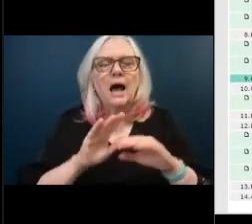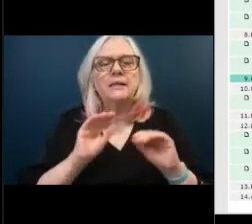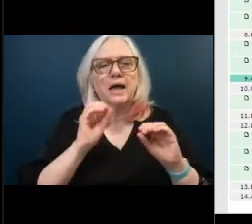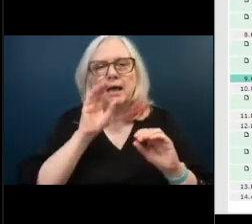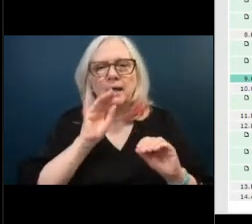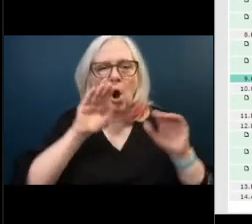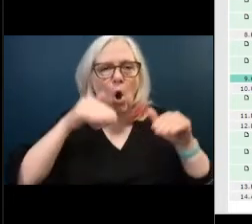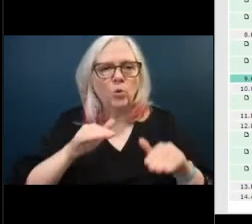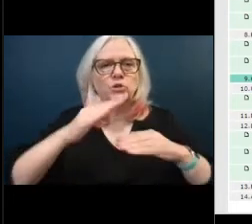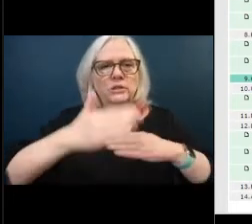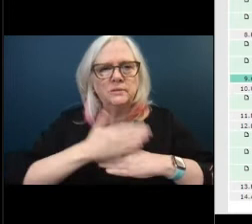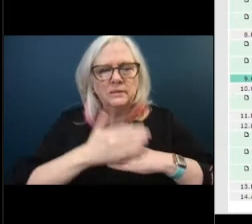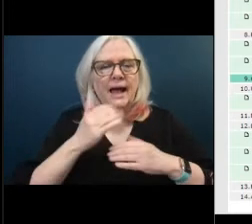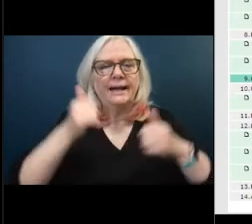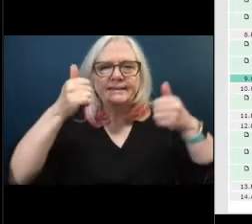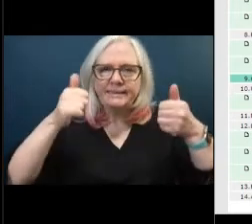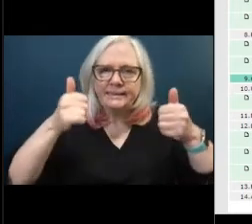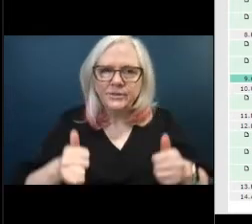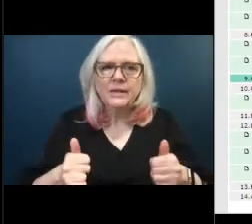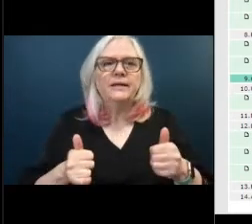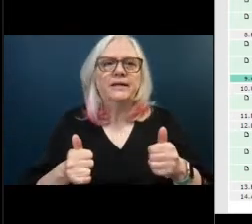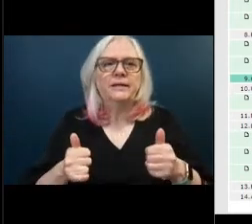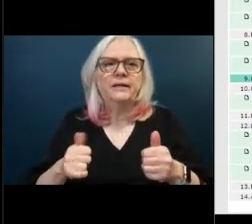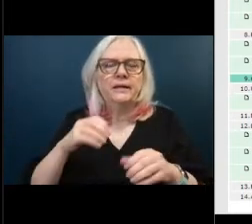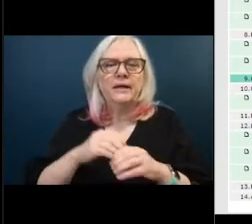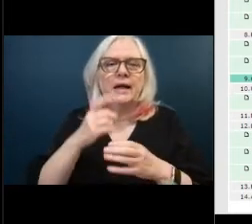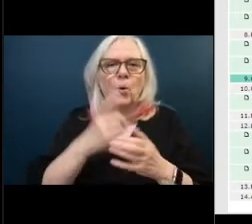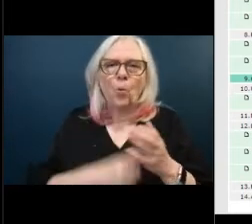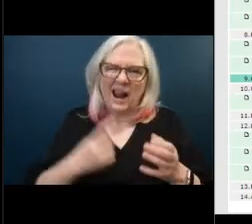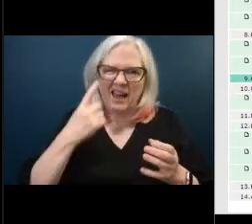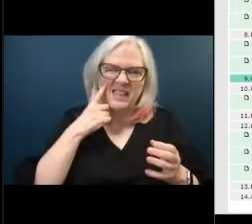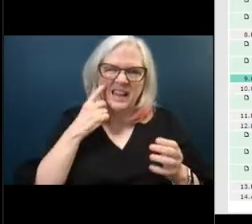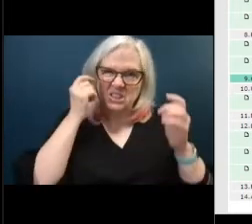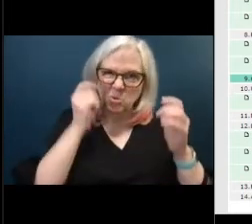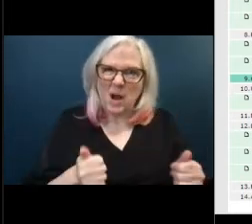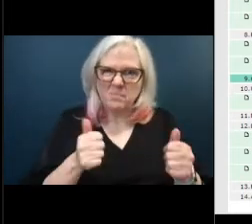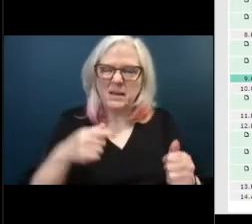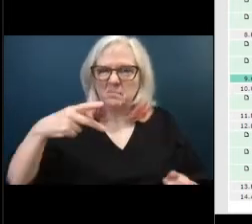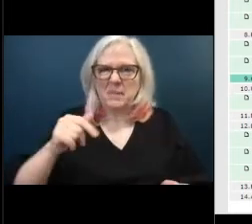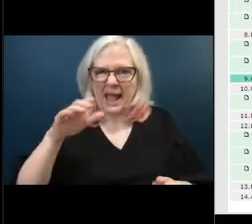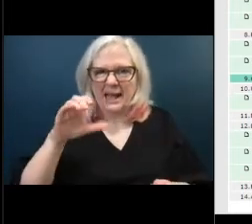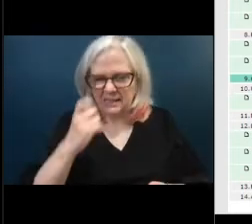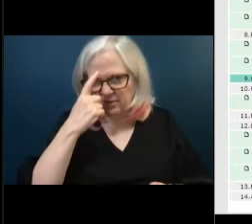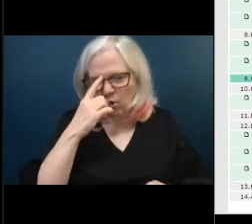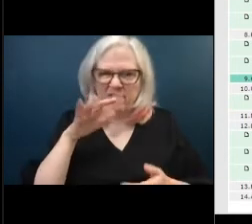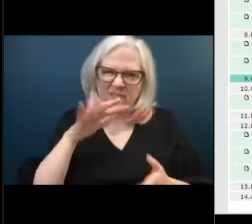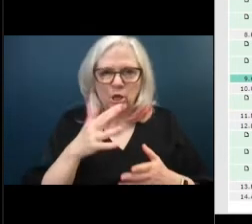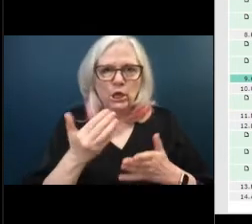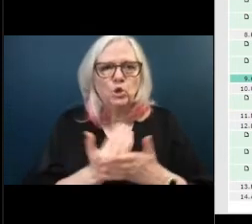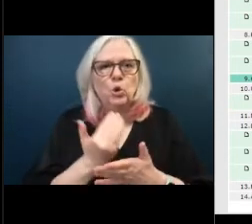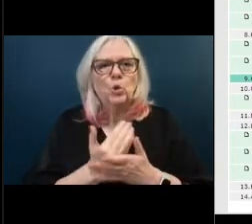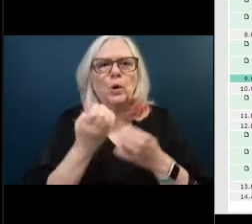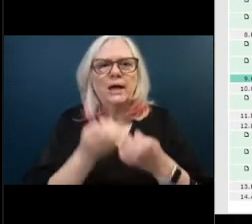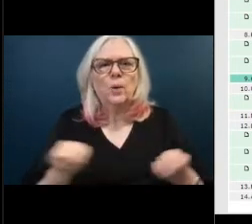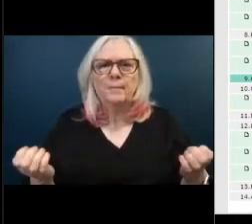deteriorating kind of at what i would think is a rapid pace for five you know fairly new equipment what is